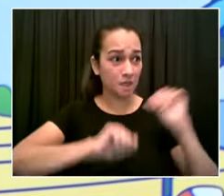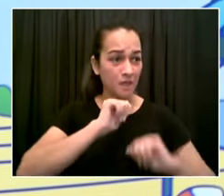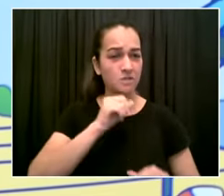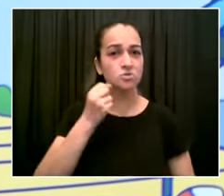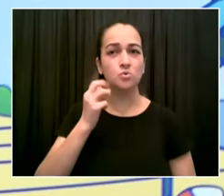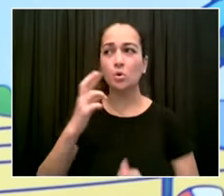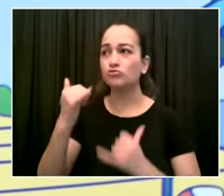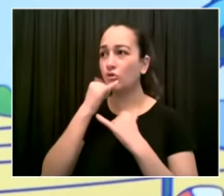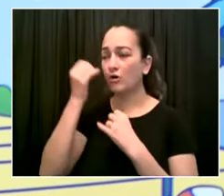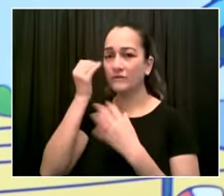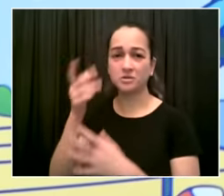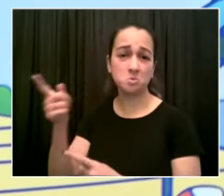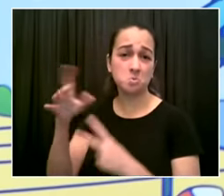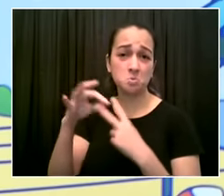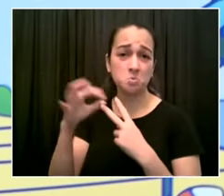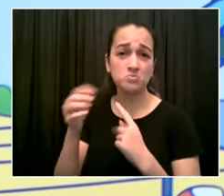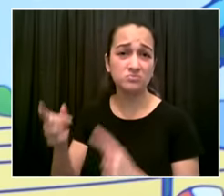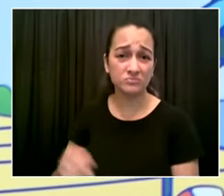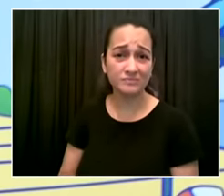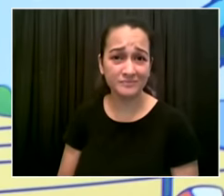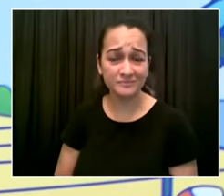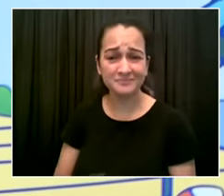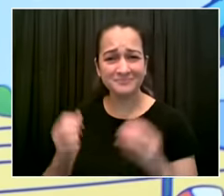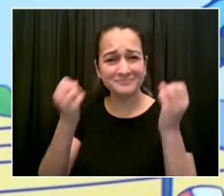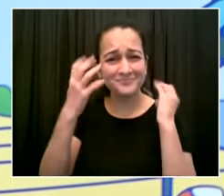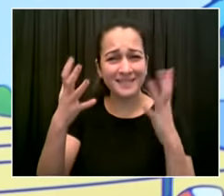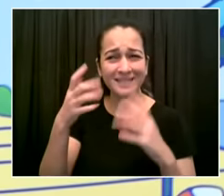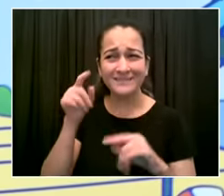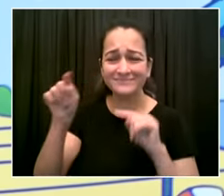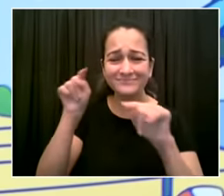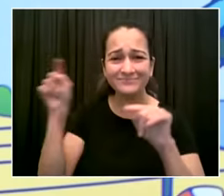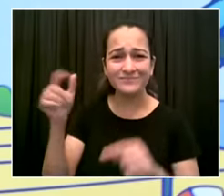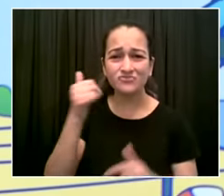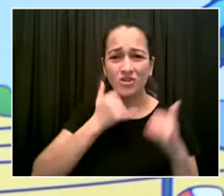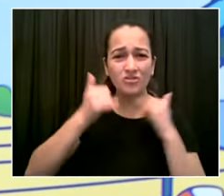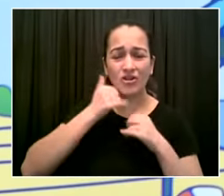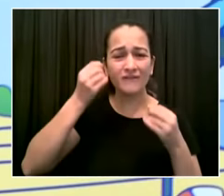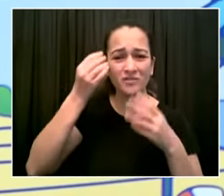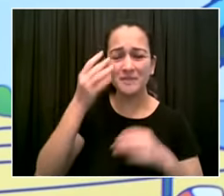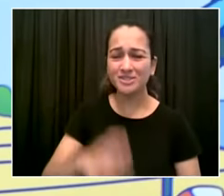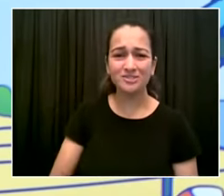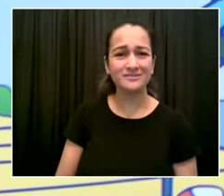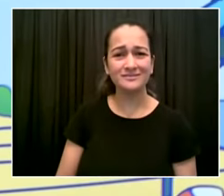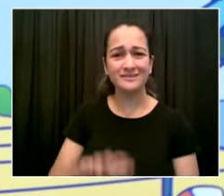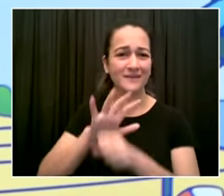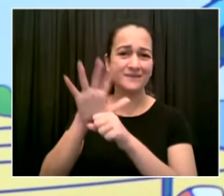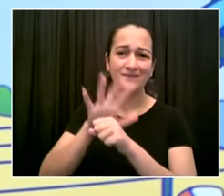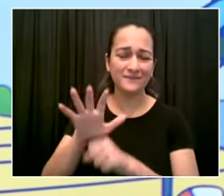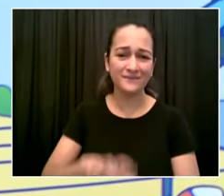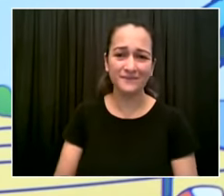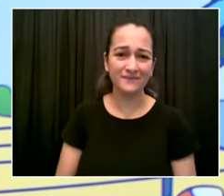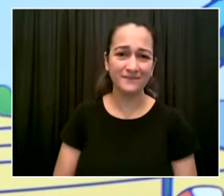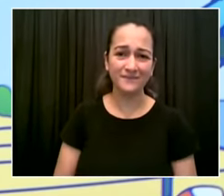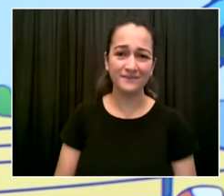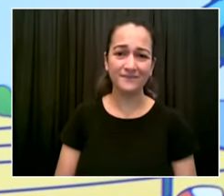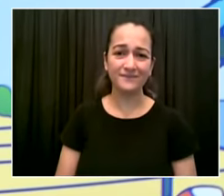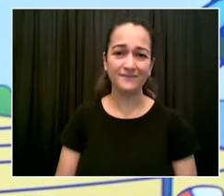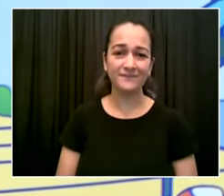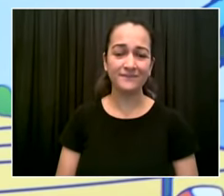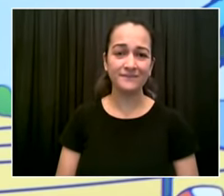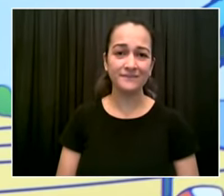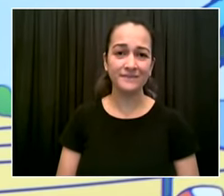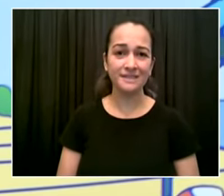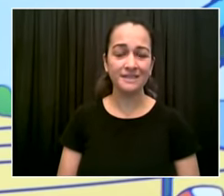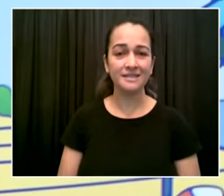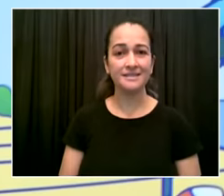lot of people in america are listening more to the voices who are deceiving them than to the doctors who have